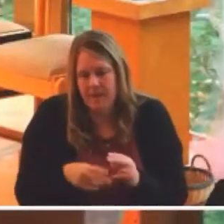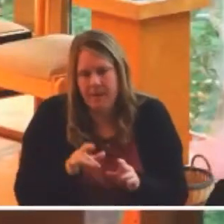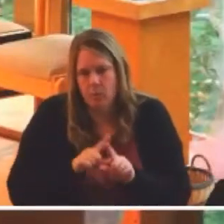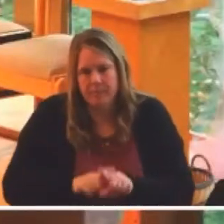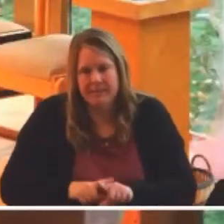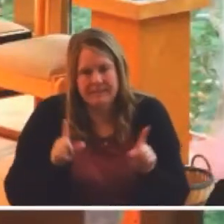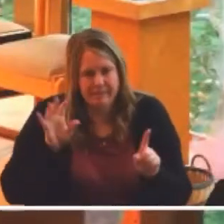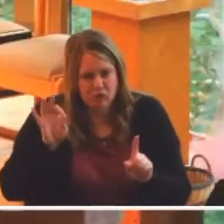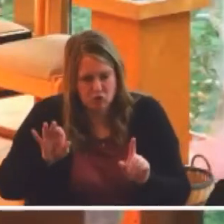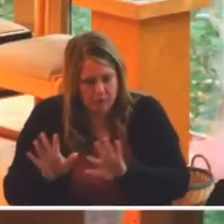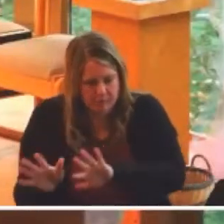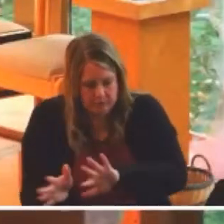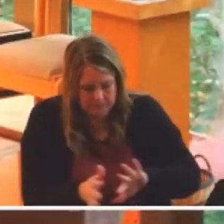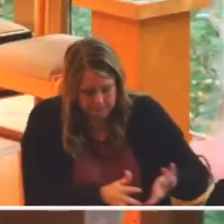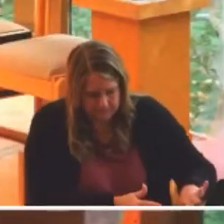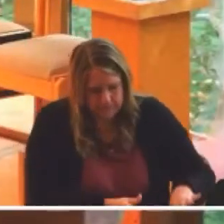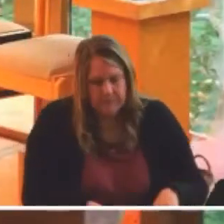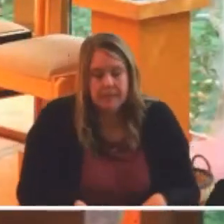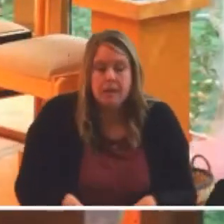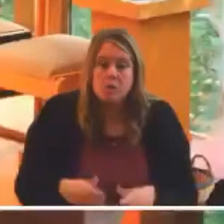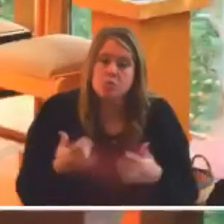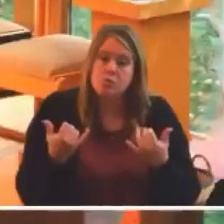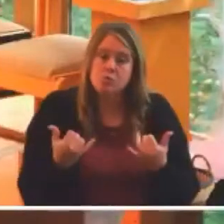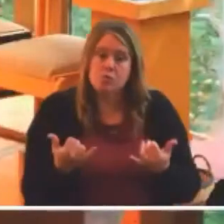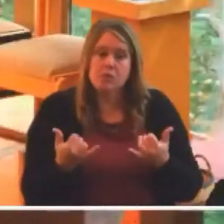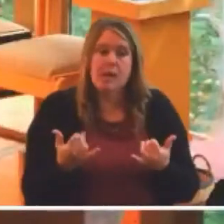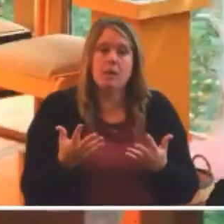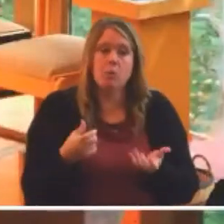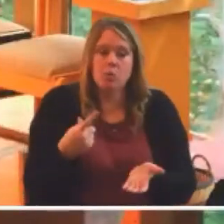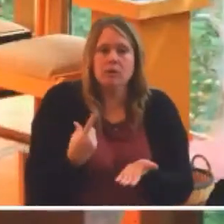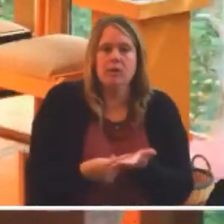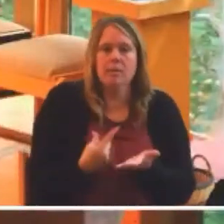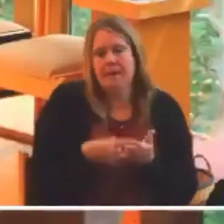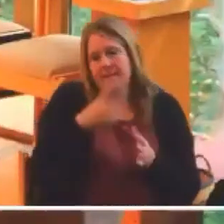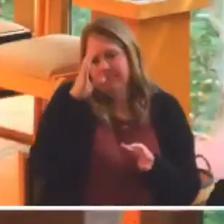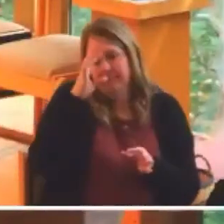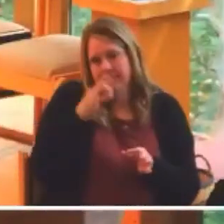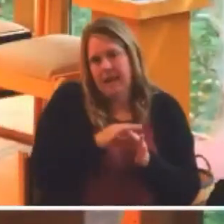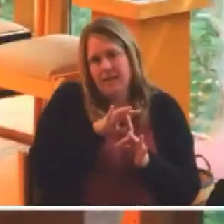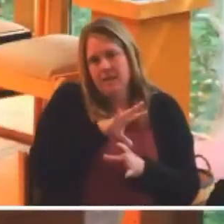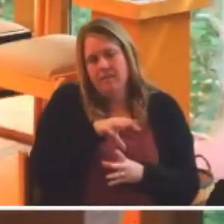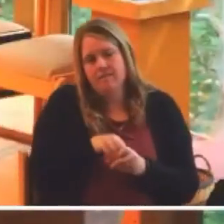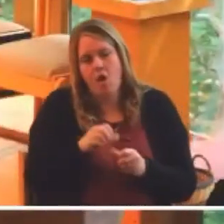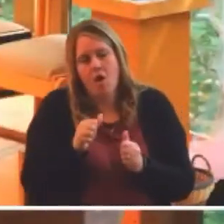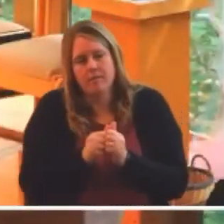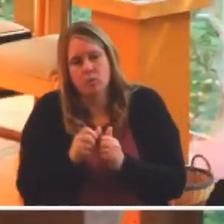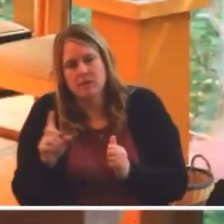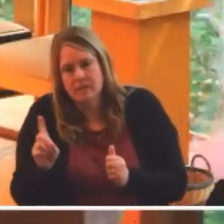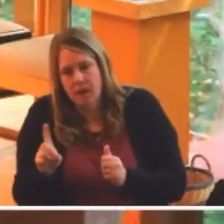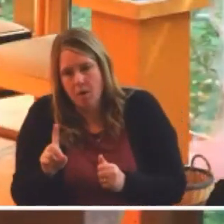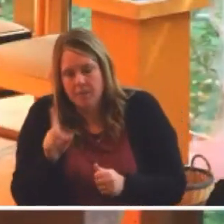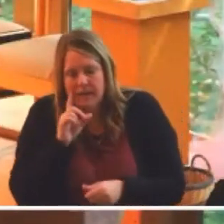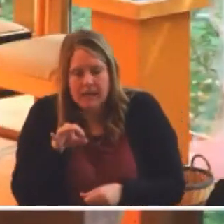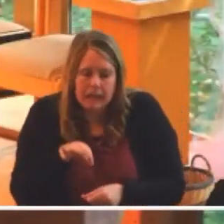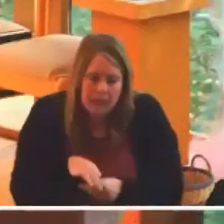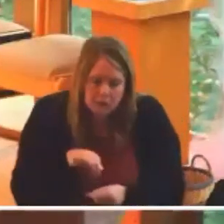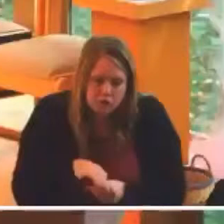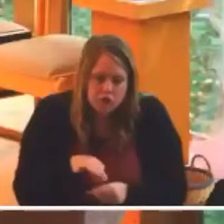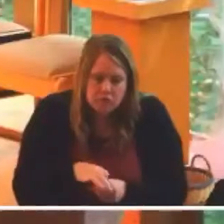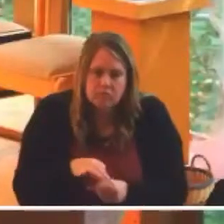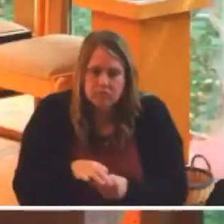series altogether. We are here today to engage with faith and democracy, an election sermon and service, as it were.